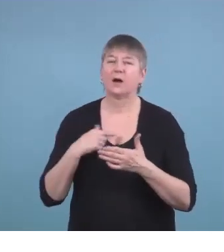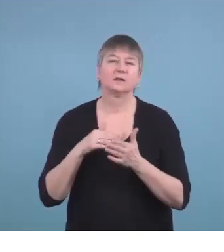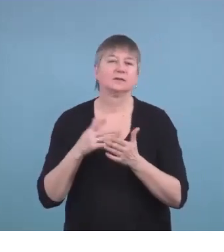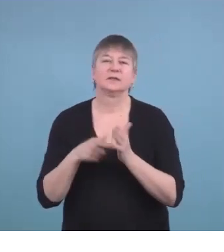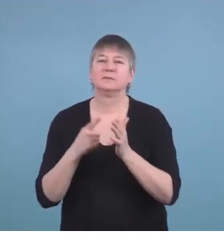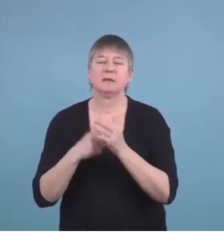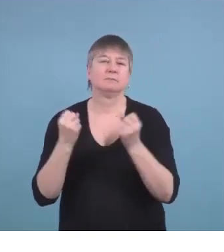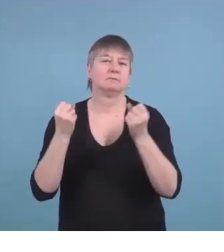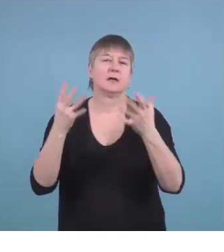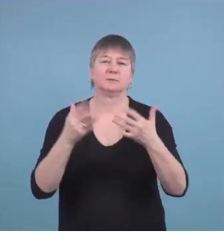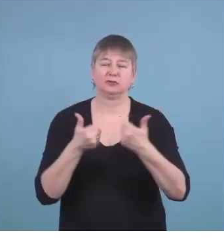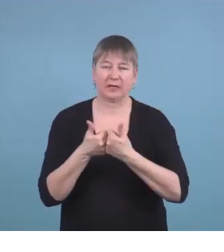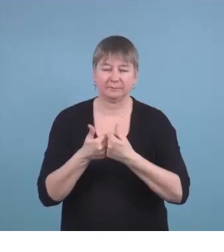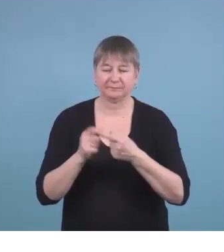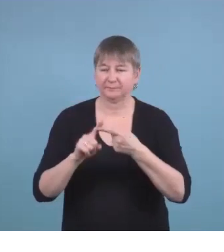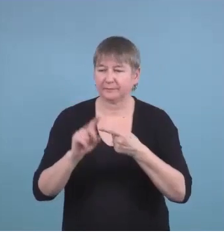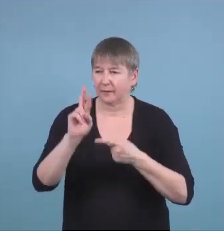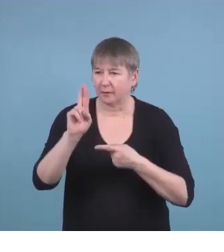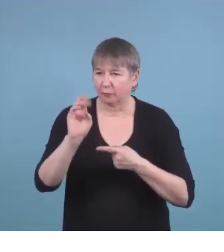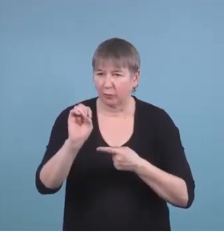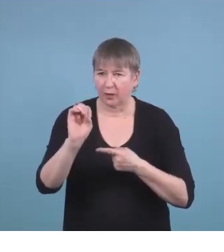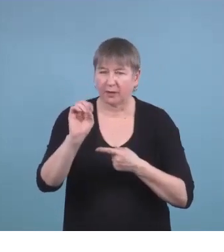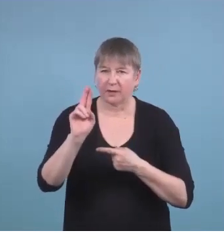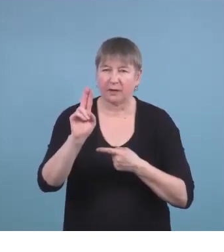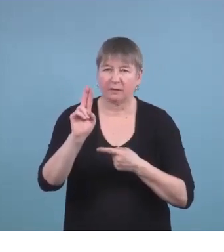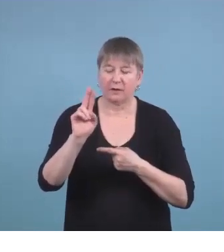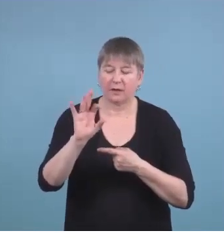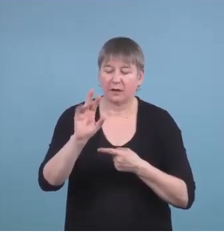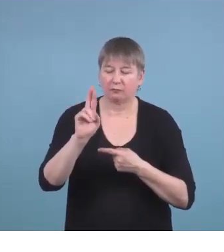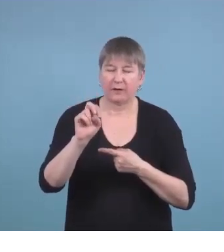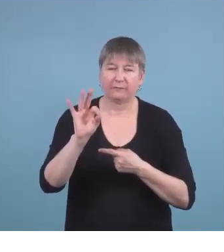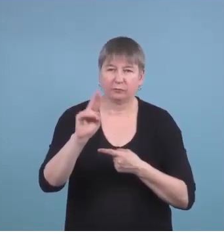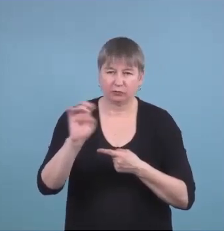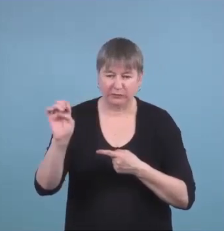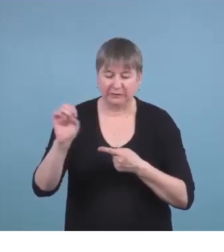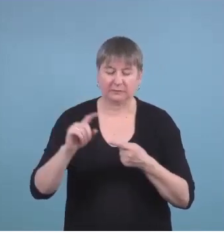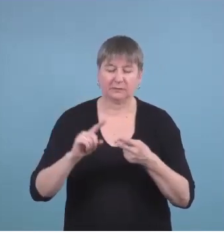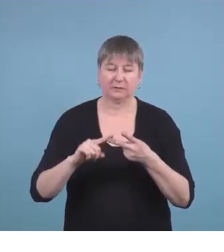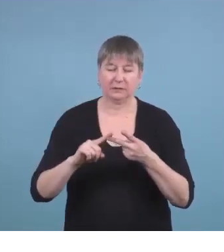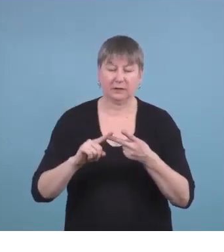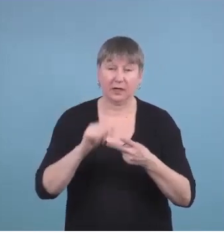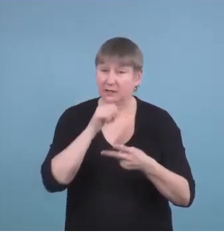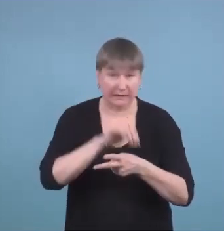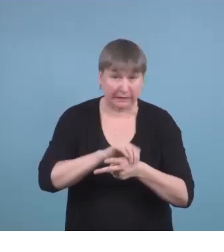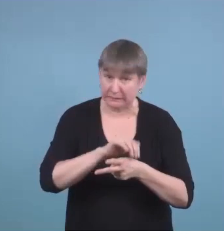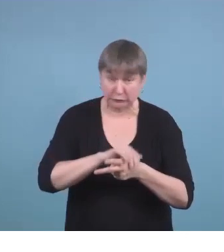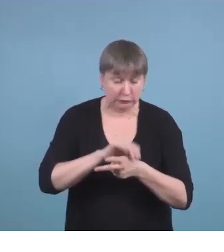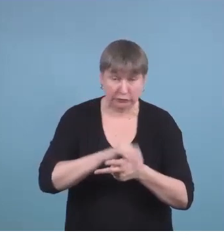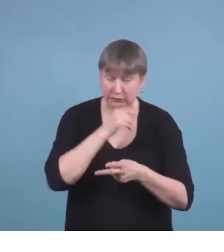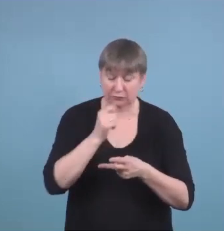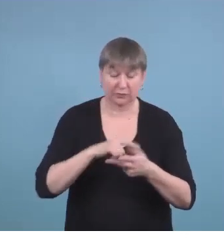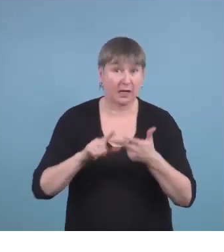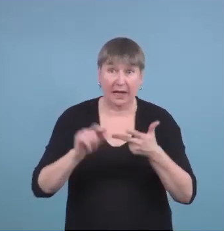being a refugee not having English not having ASL maybe never having any